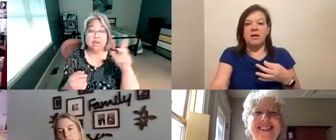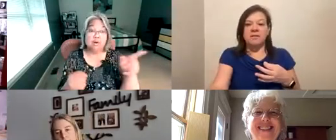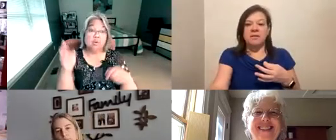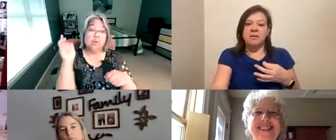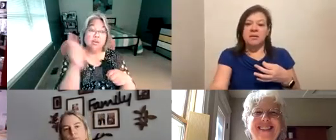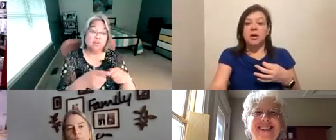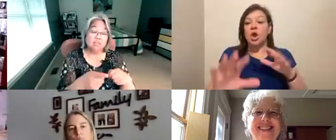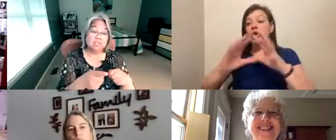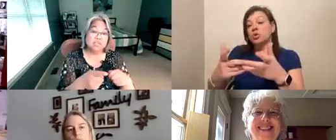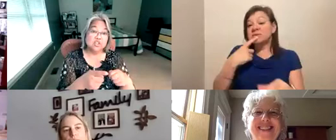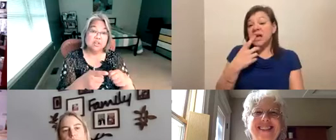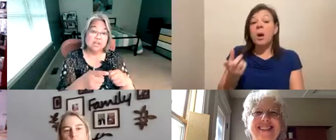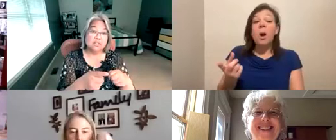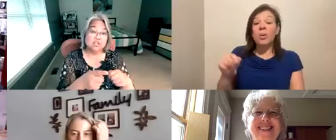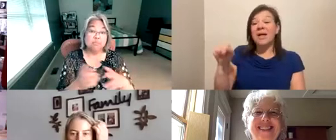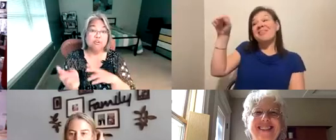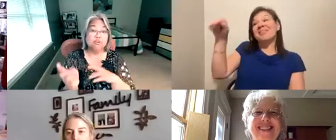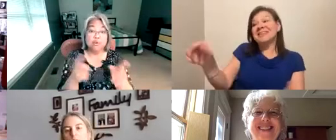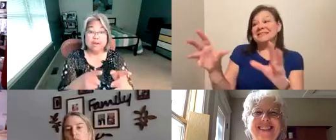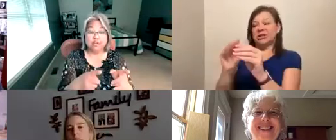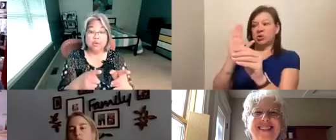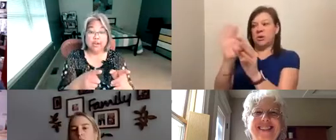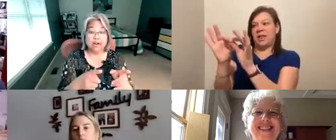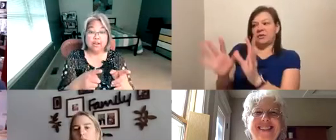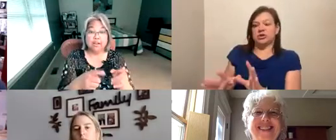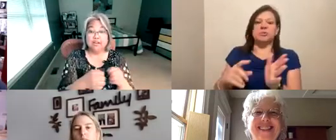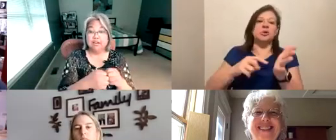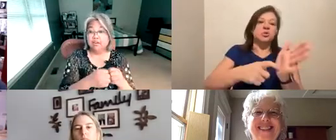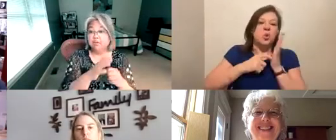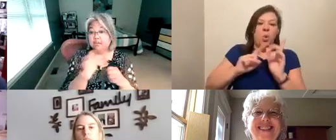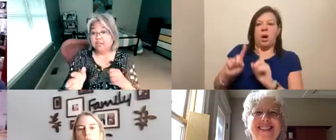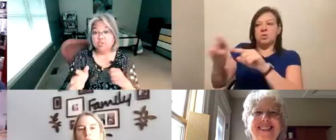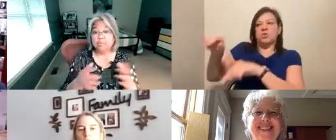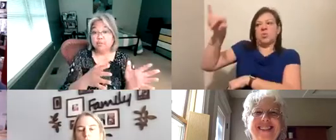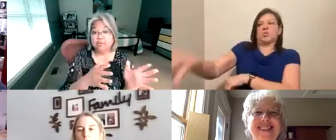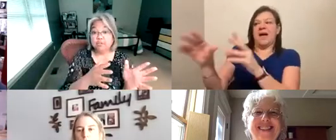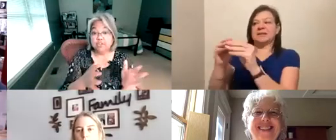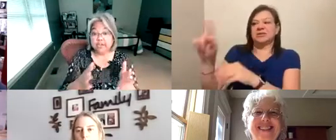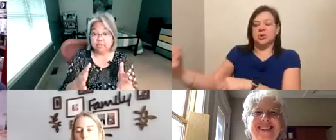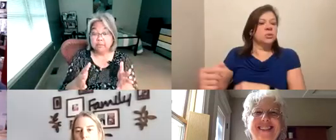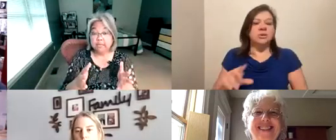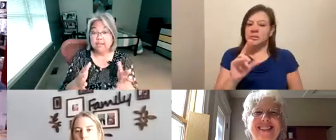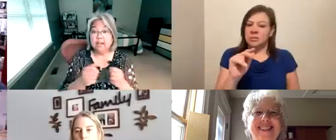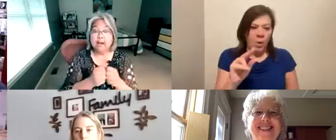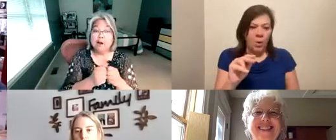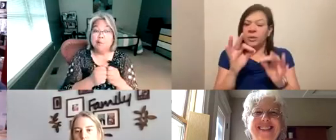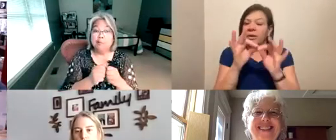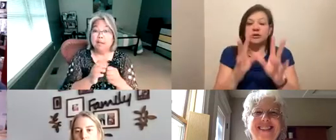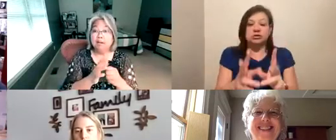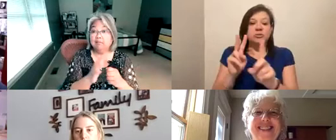saying, oh, this session has an interpreter, you have to go there. You know, these interpreters shadowed me,